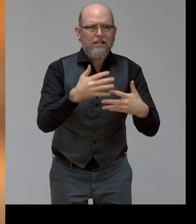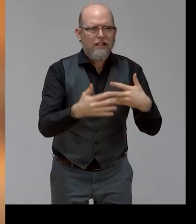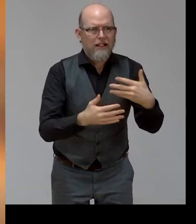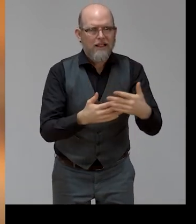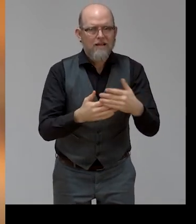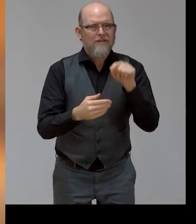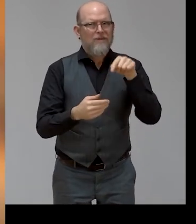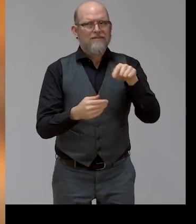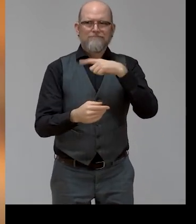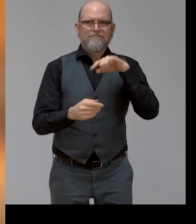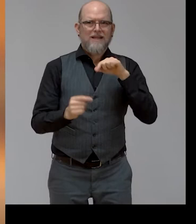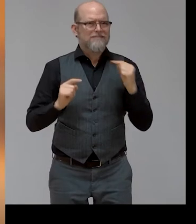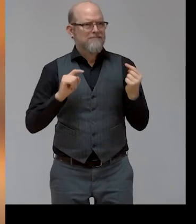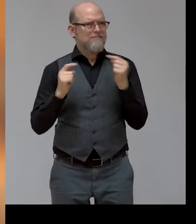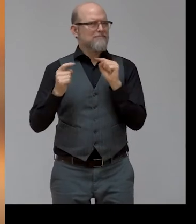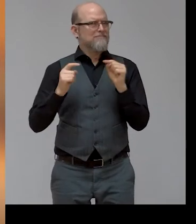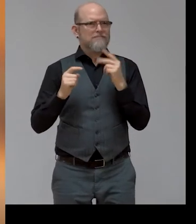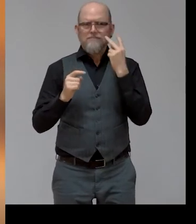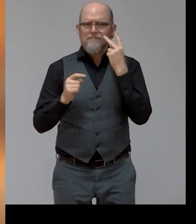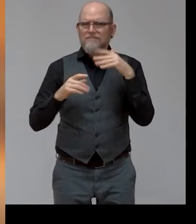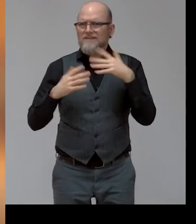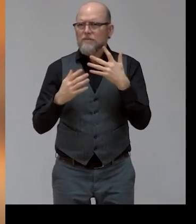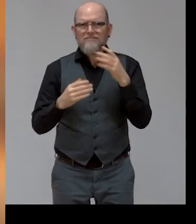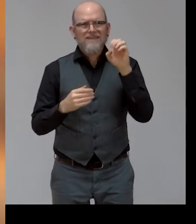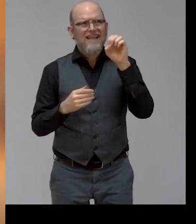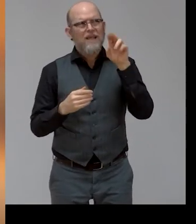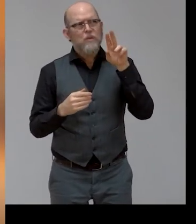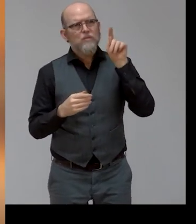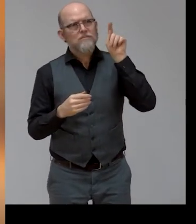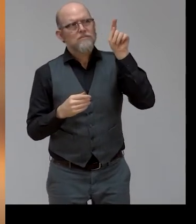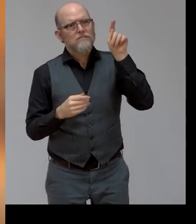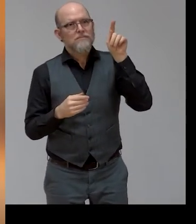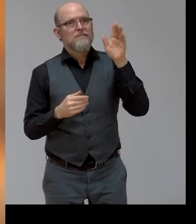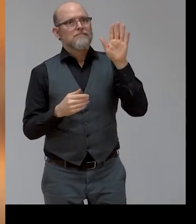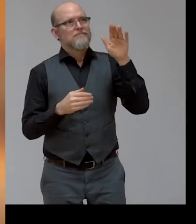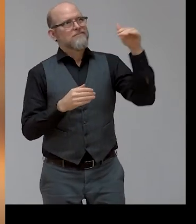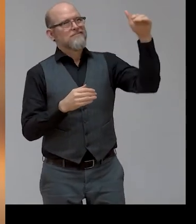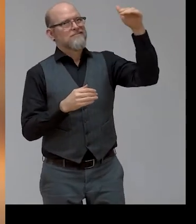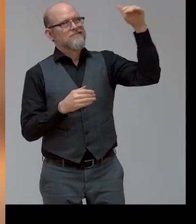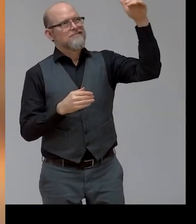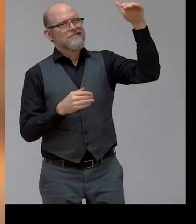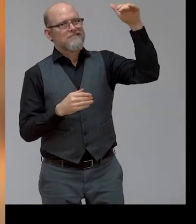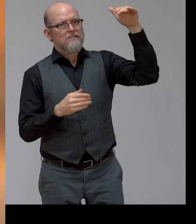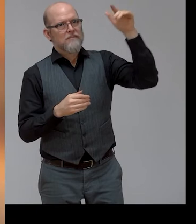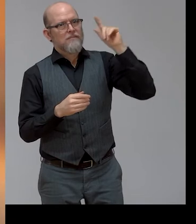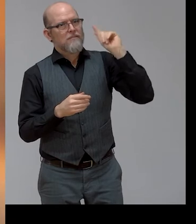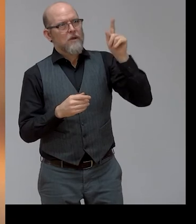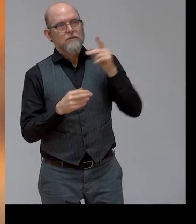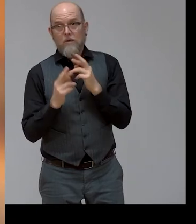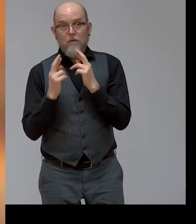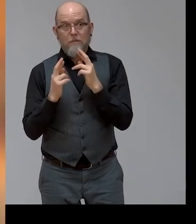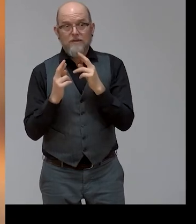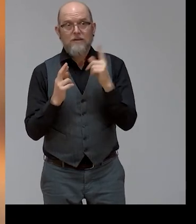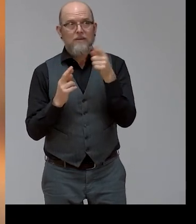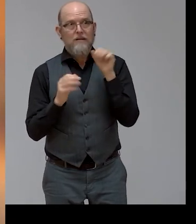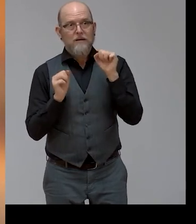focus on the European Union. And we really hope that the discussion here will also be of use for